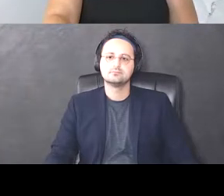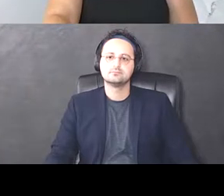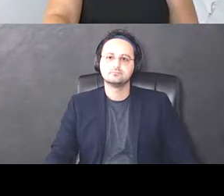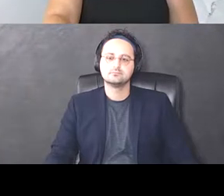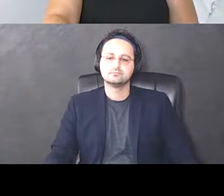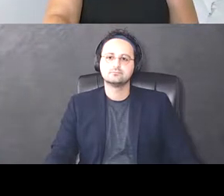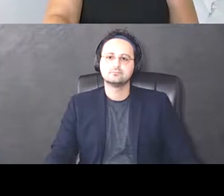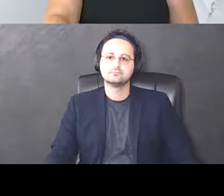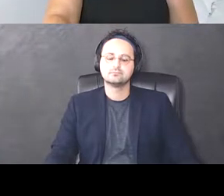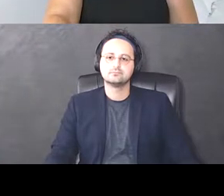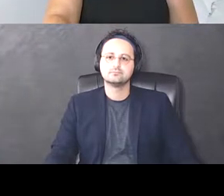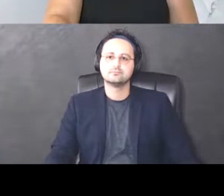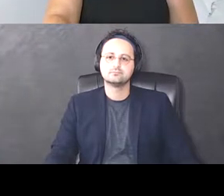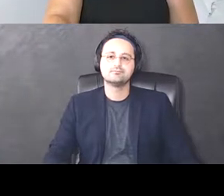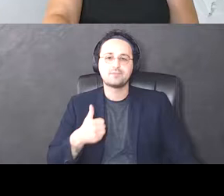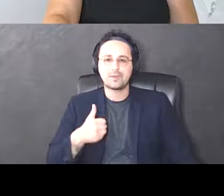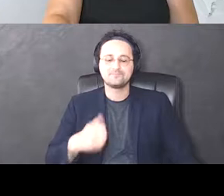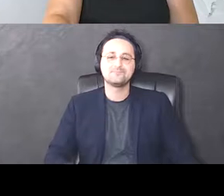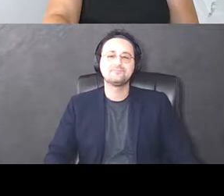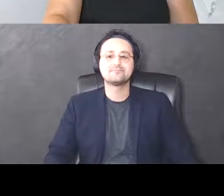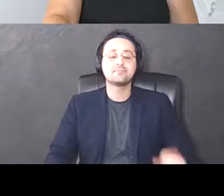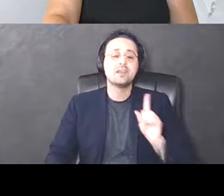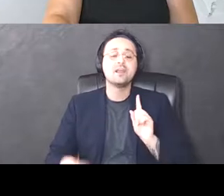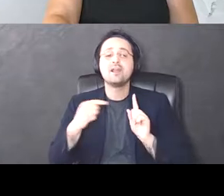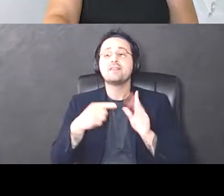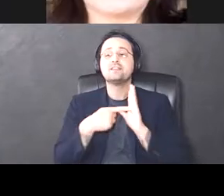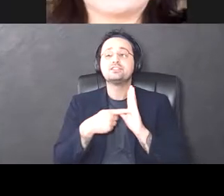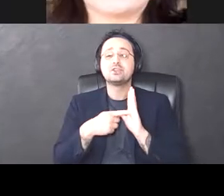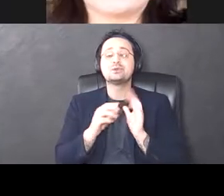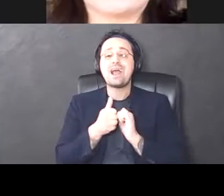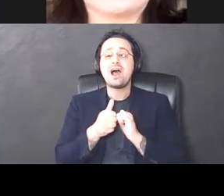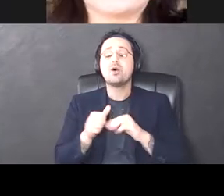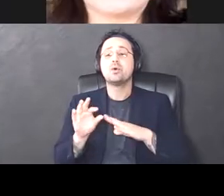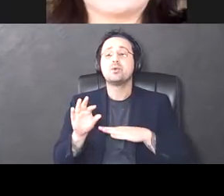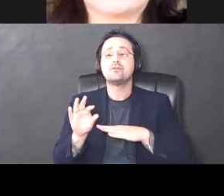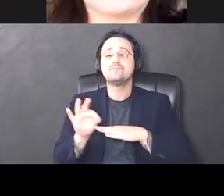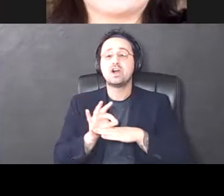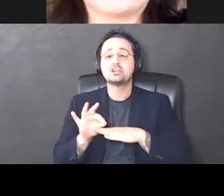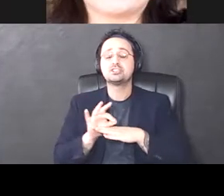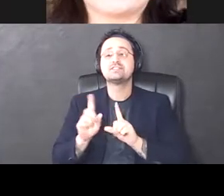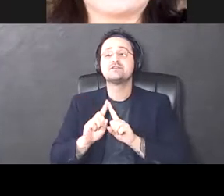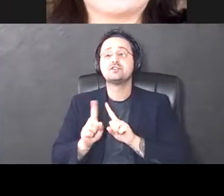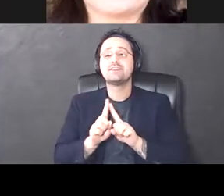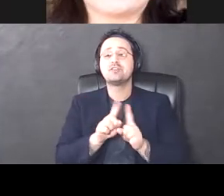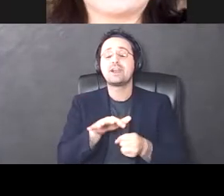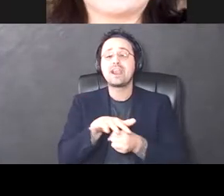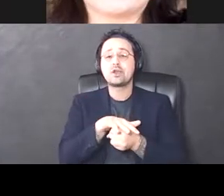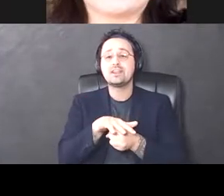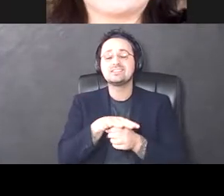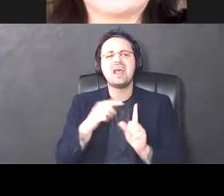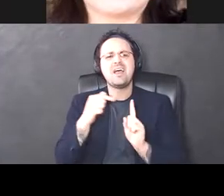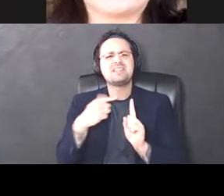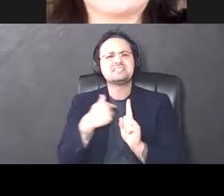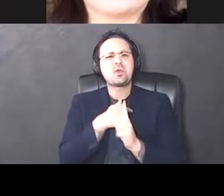with a lot of other parts of the brain, um, and can regulate functions of a lot of different areas. And the one, again, that we kind of are